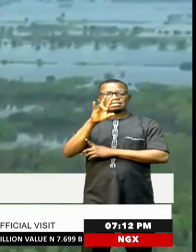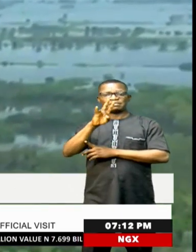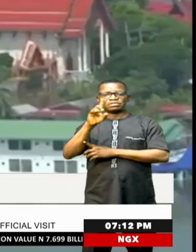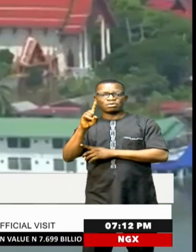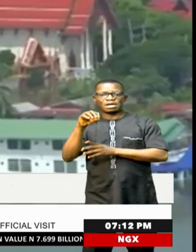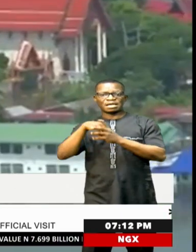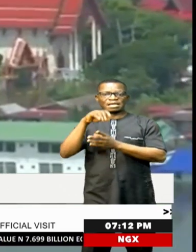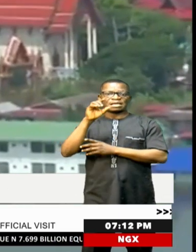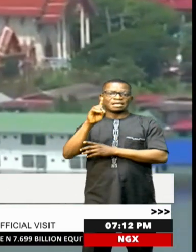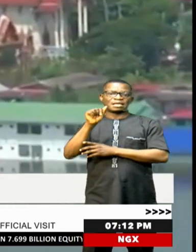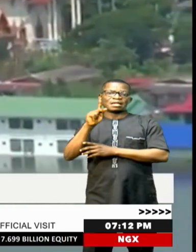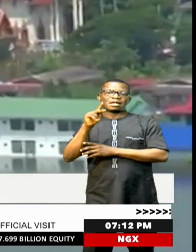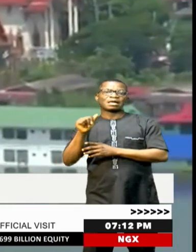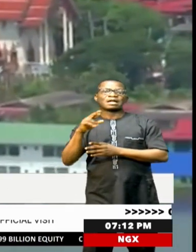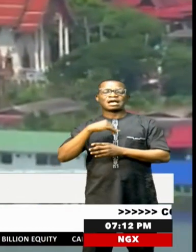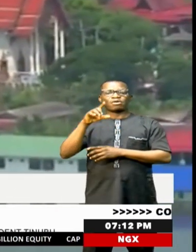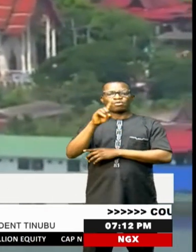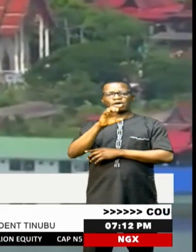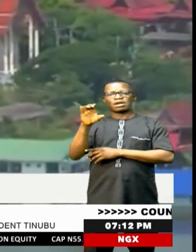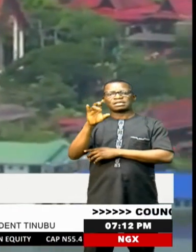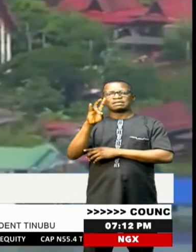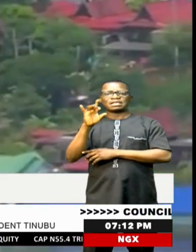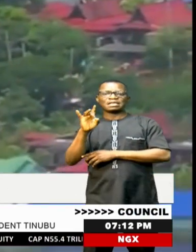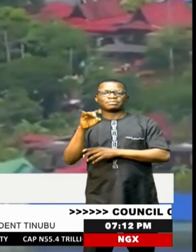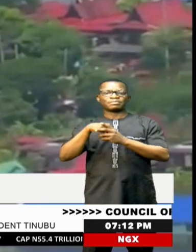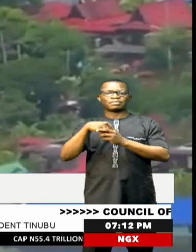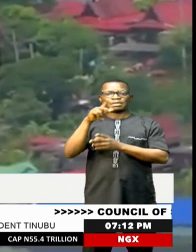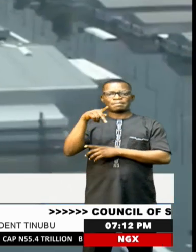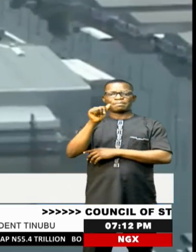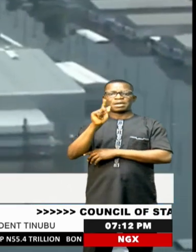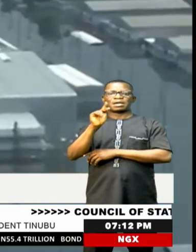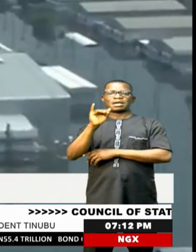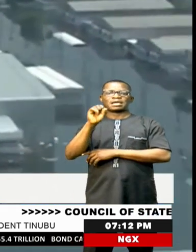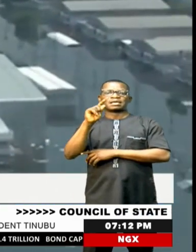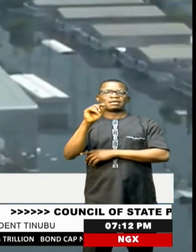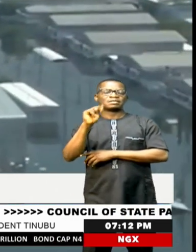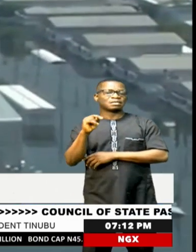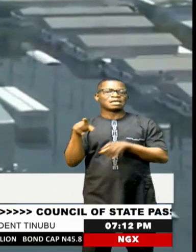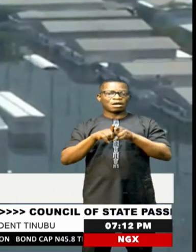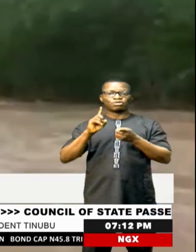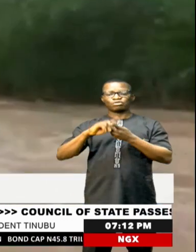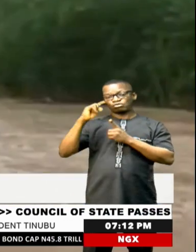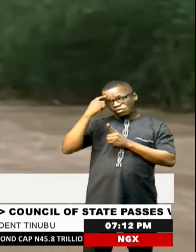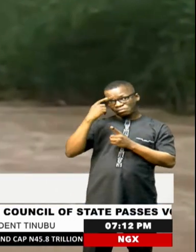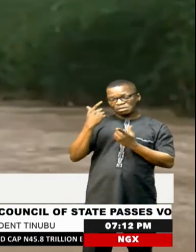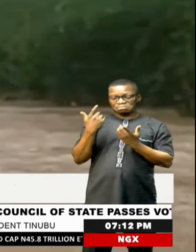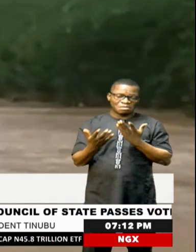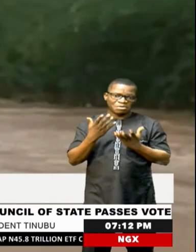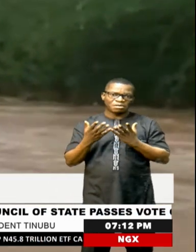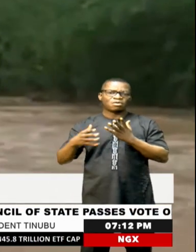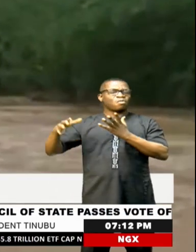Nepal and 178 in Pakistan. According to government weather experts, ferocious